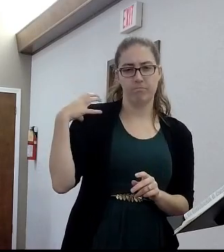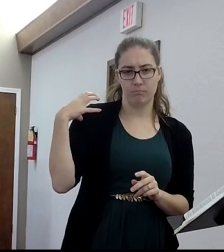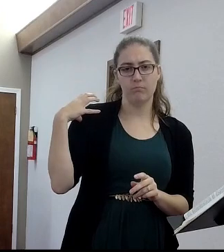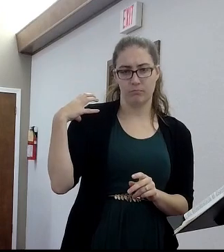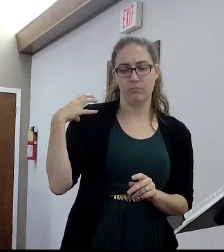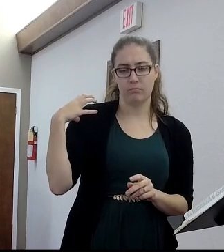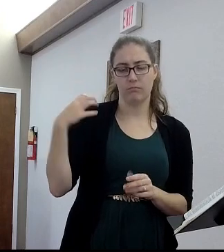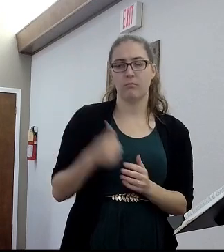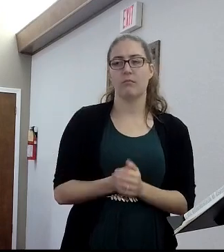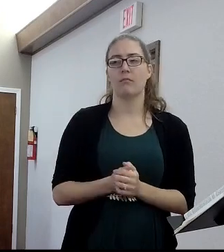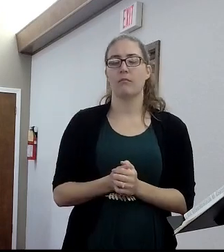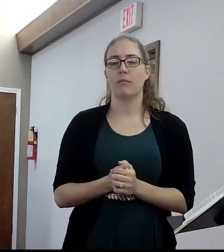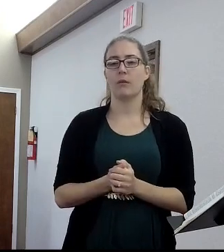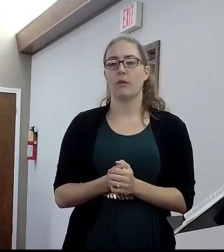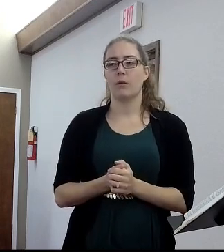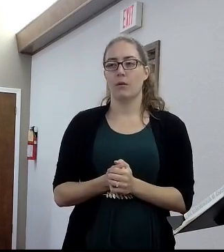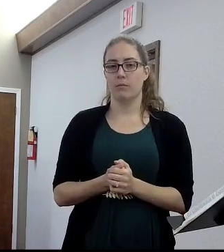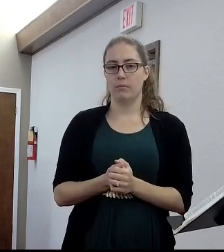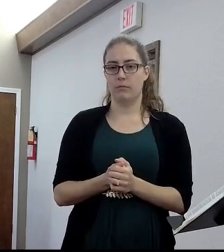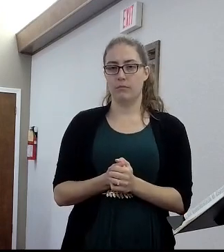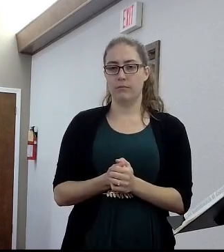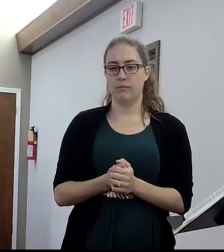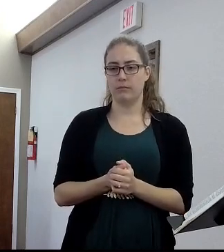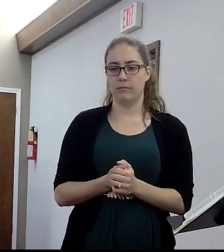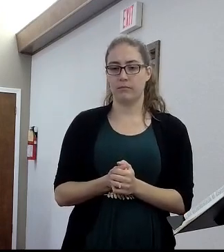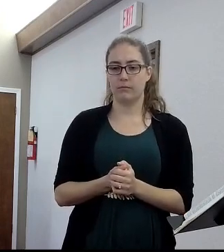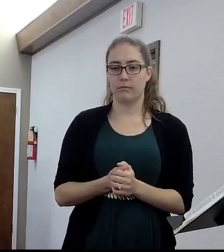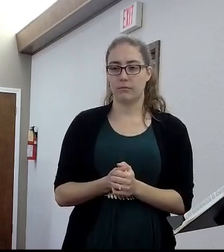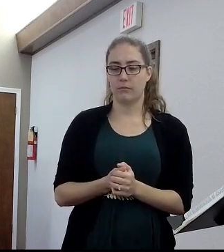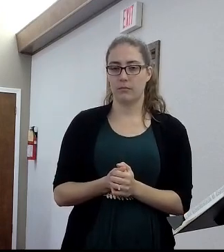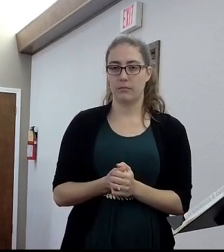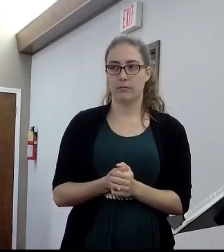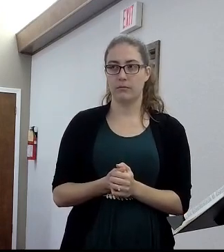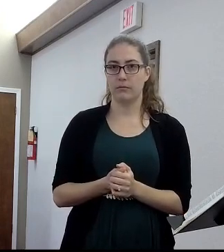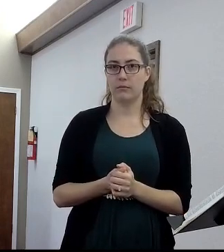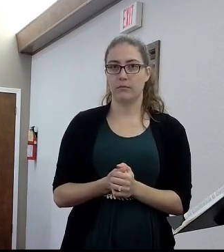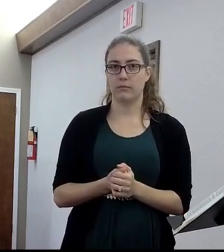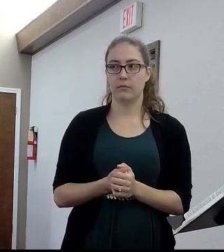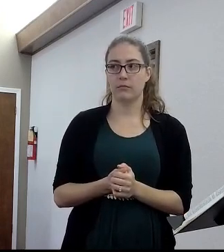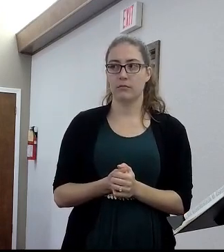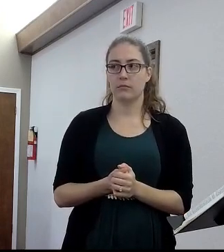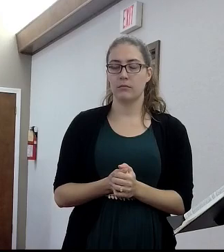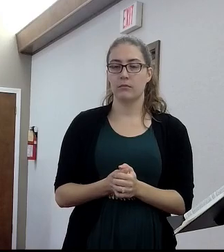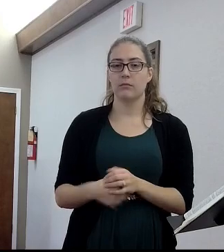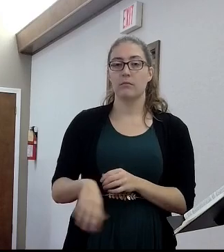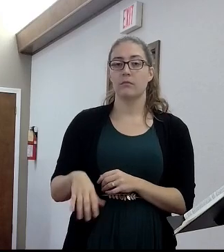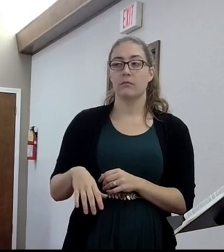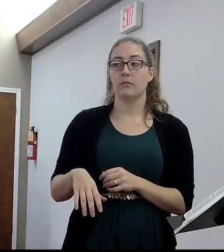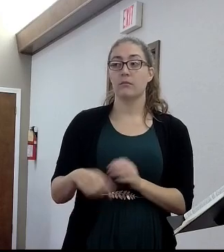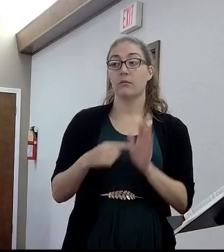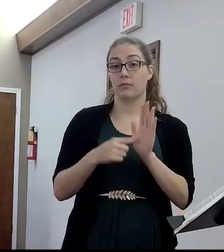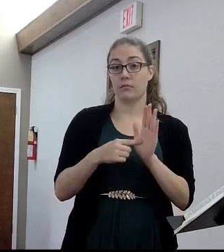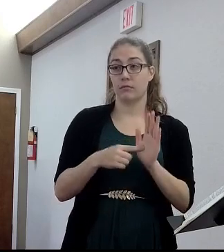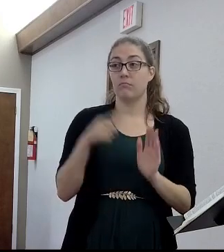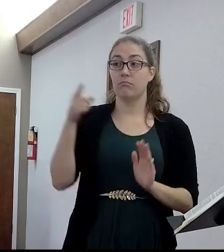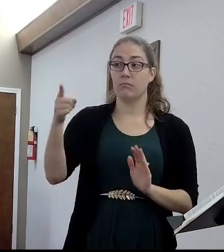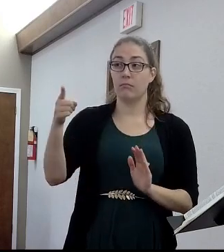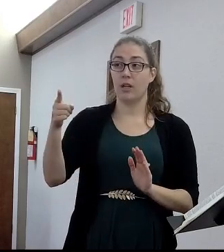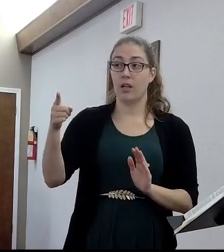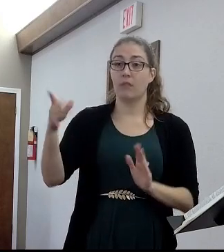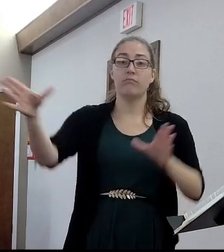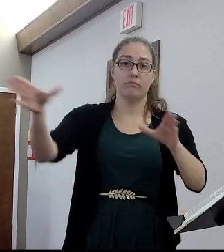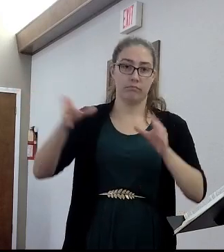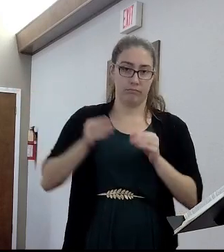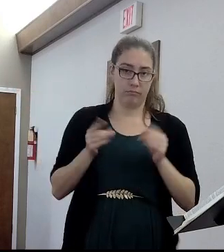Well, happened is, is, you know, Marshall would come to Christ. He'd be a Jewish man. He'd come to